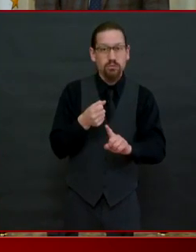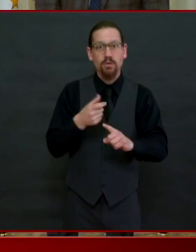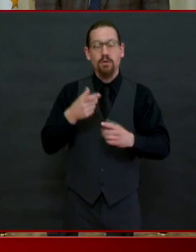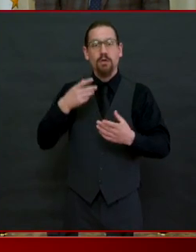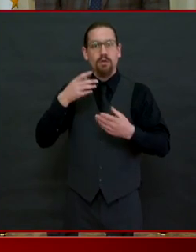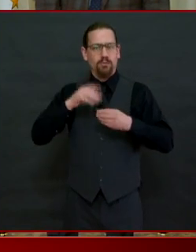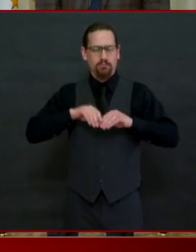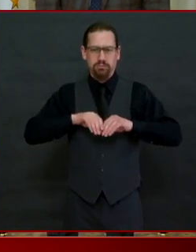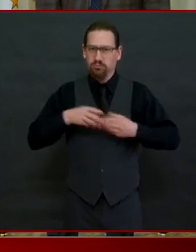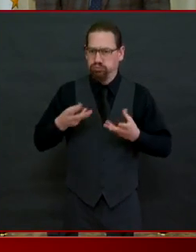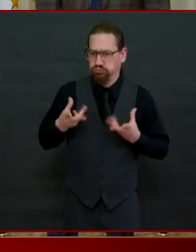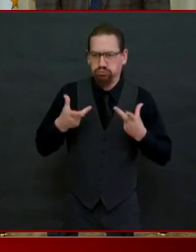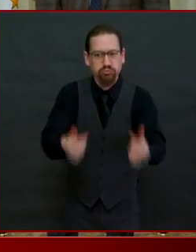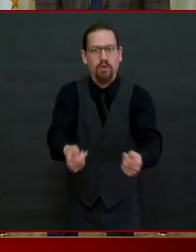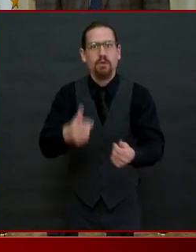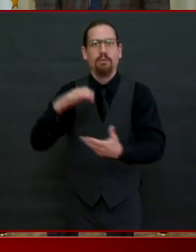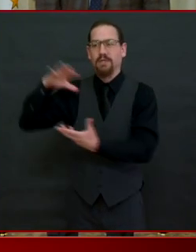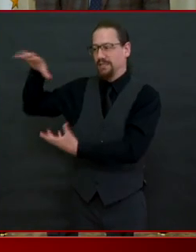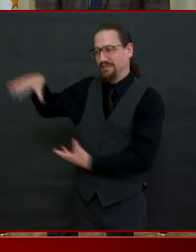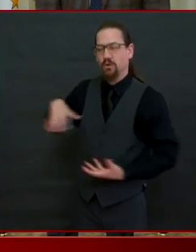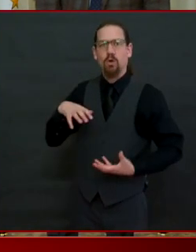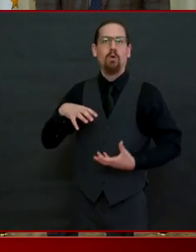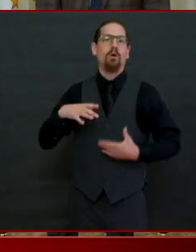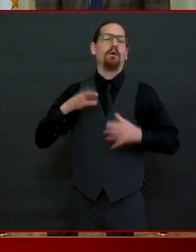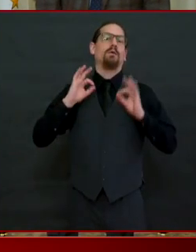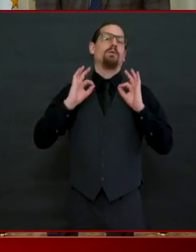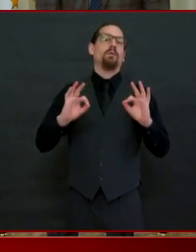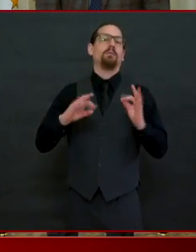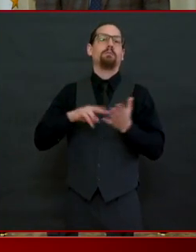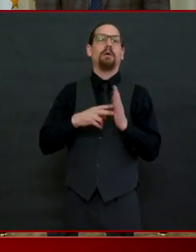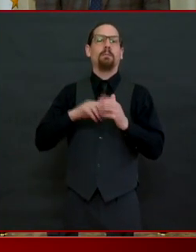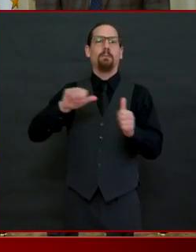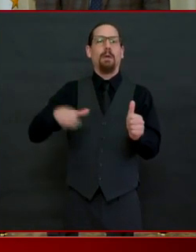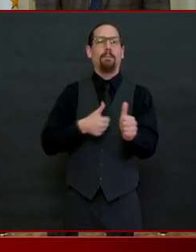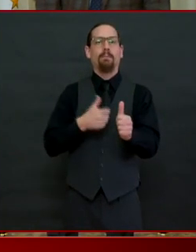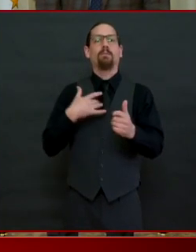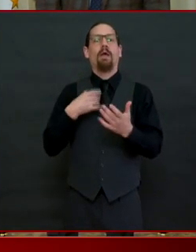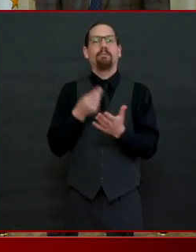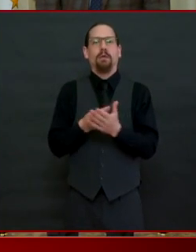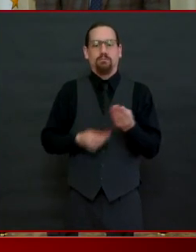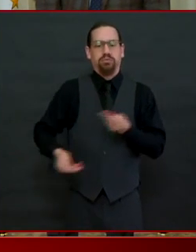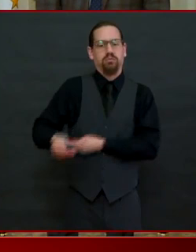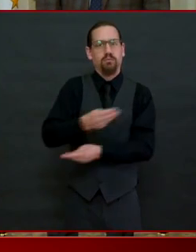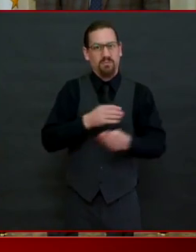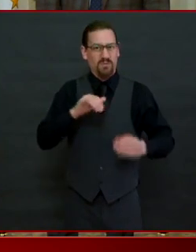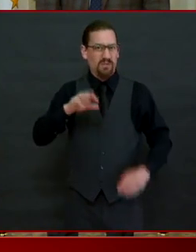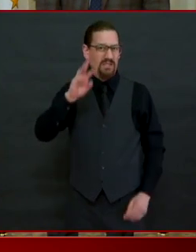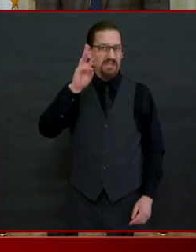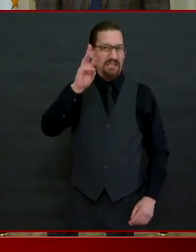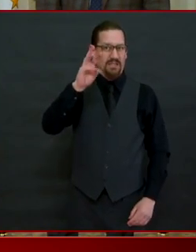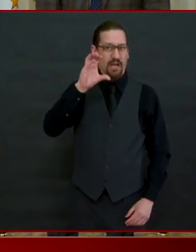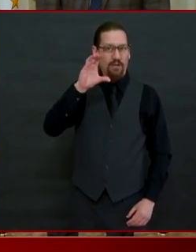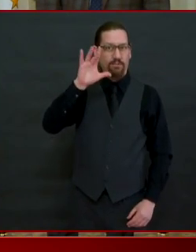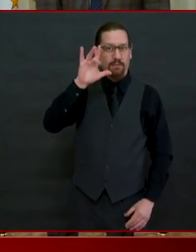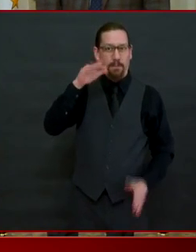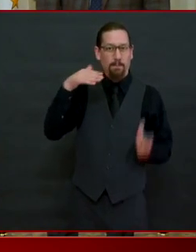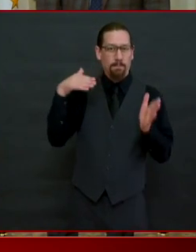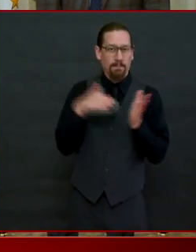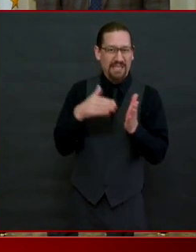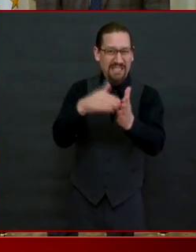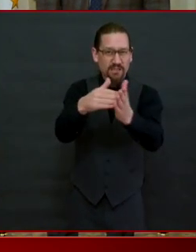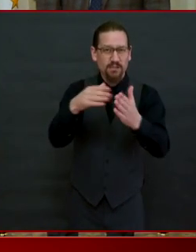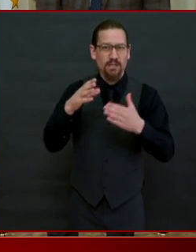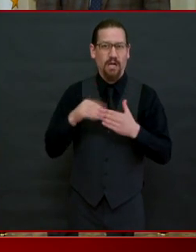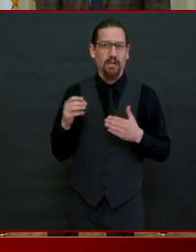625 million dollars from the federal government the remainder of that will be coming in the next couple of weeks and